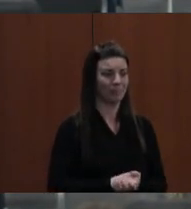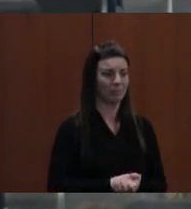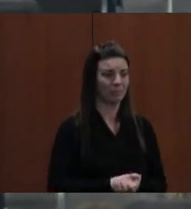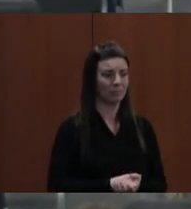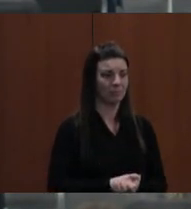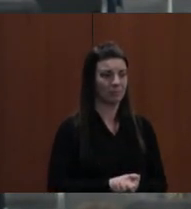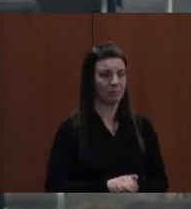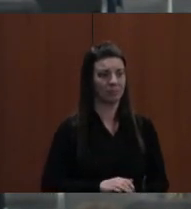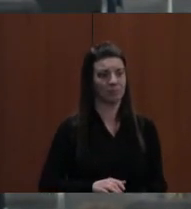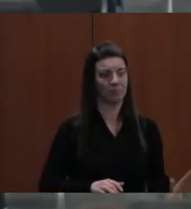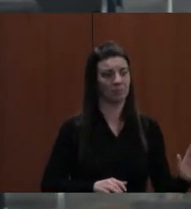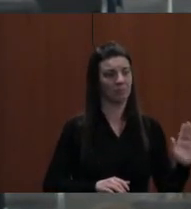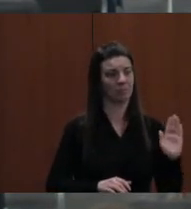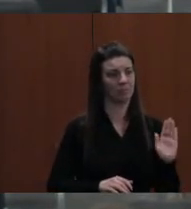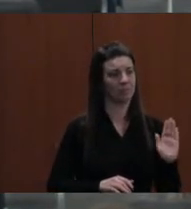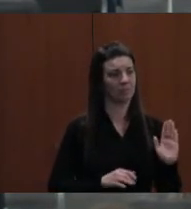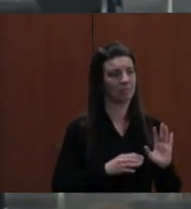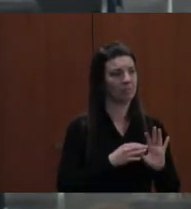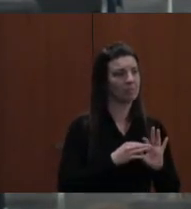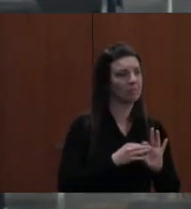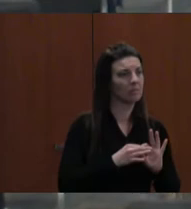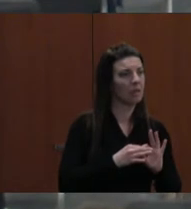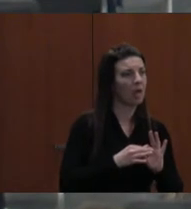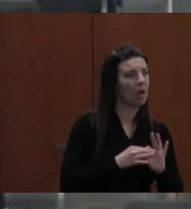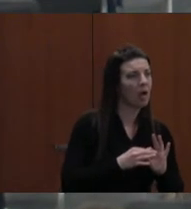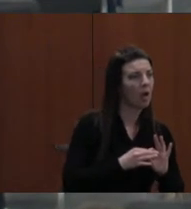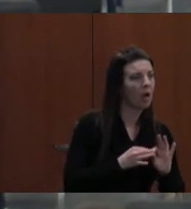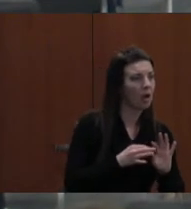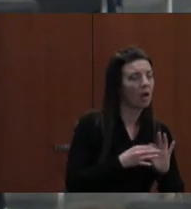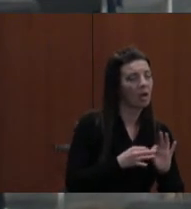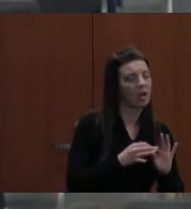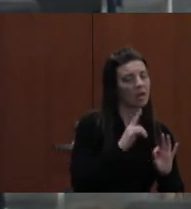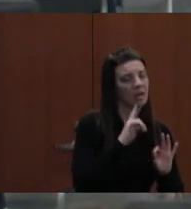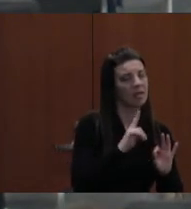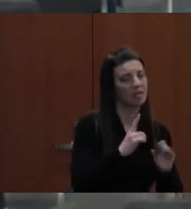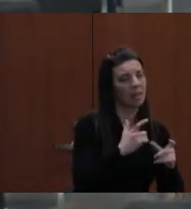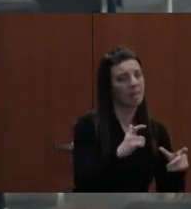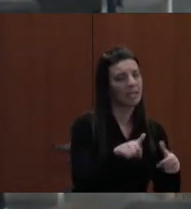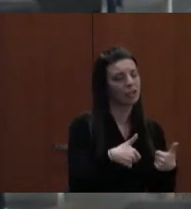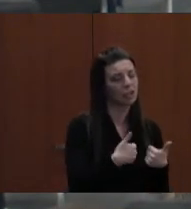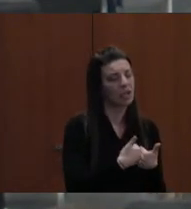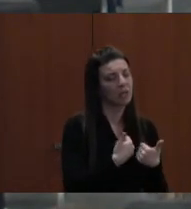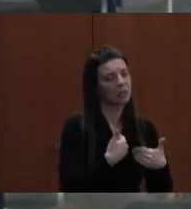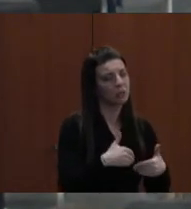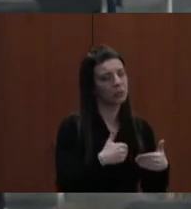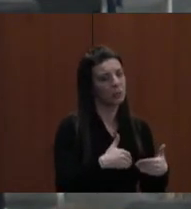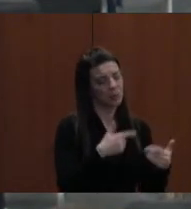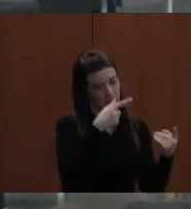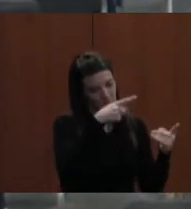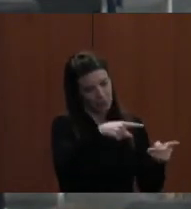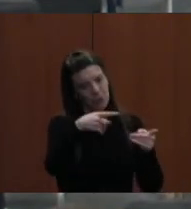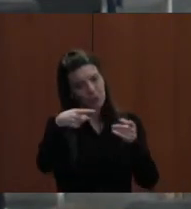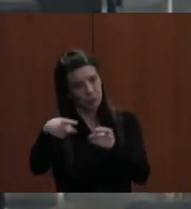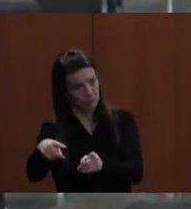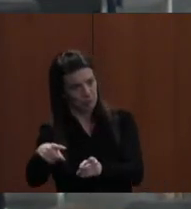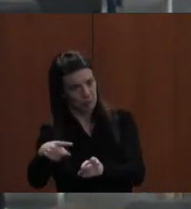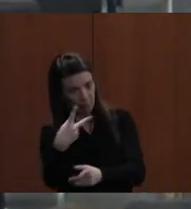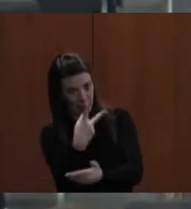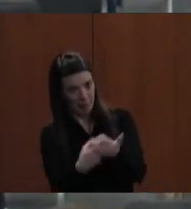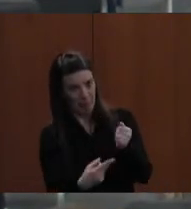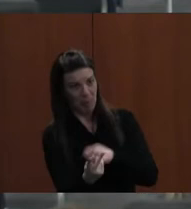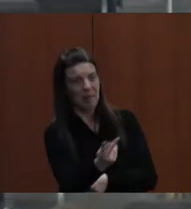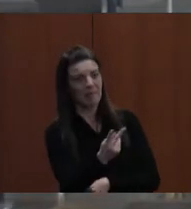Any further discussion? Dr. Sackmeyer. It is a challenge. And I have to agree with both of you. We do need more